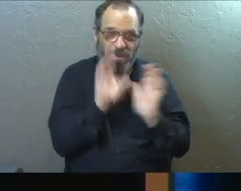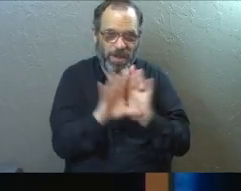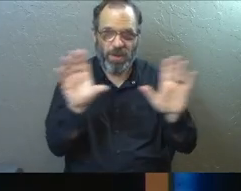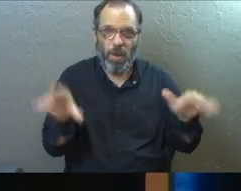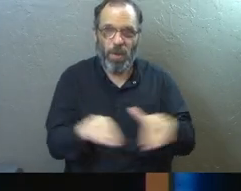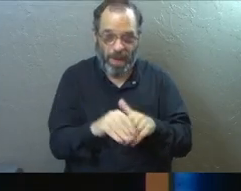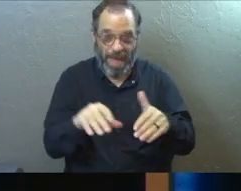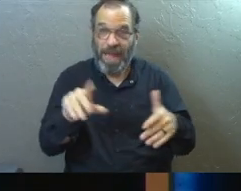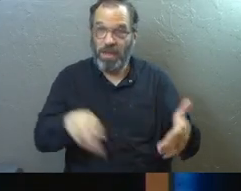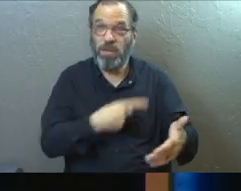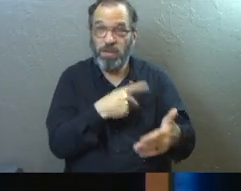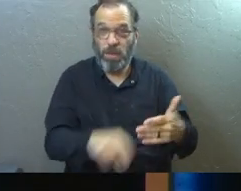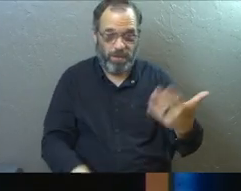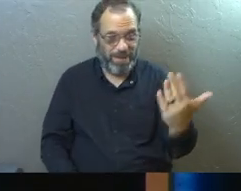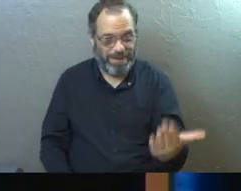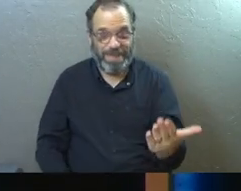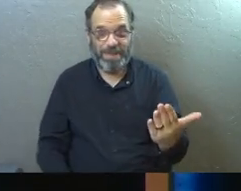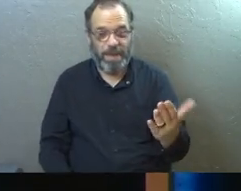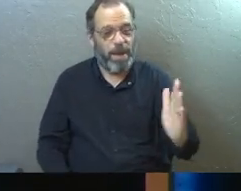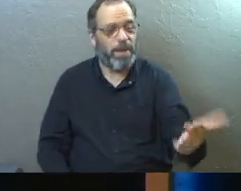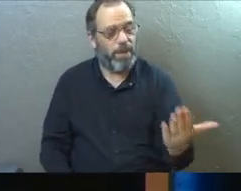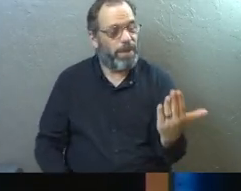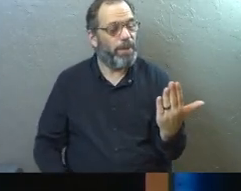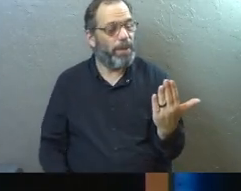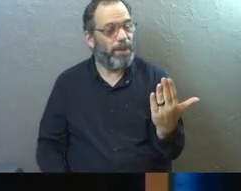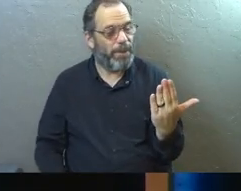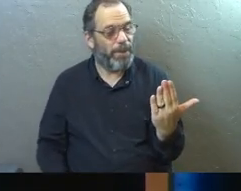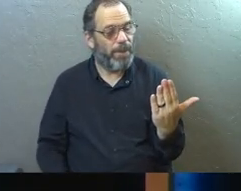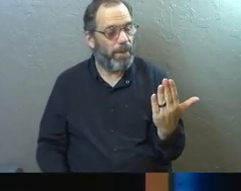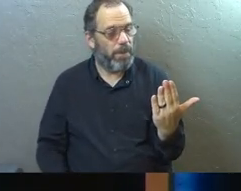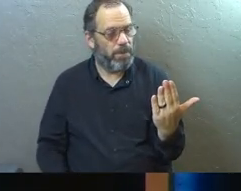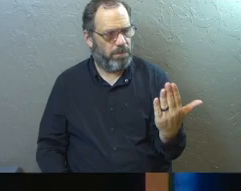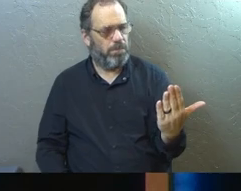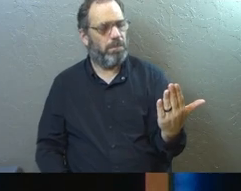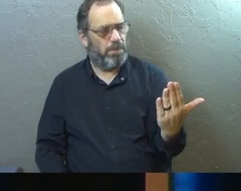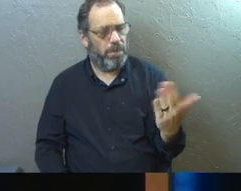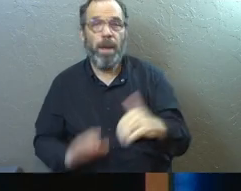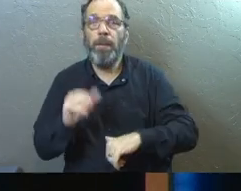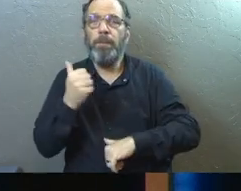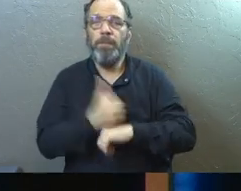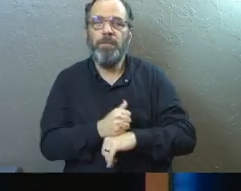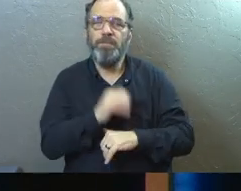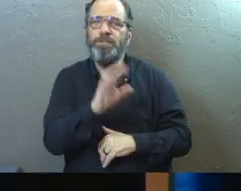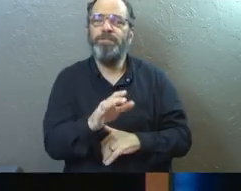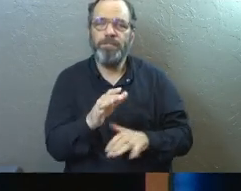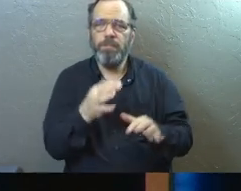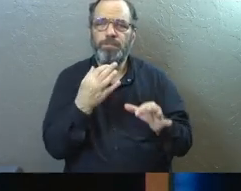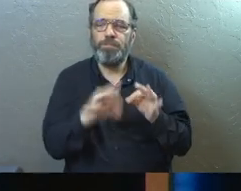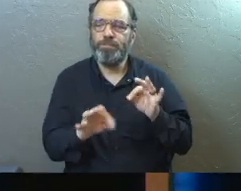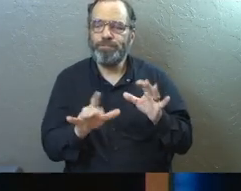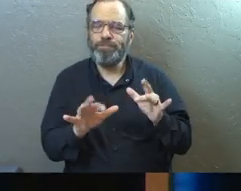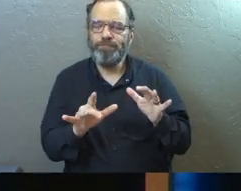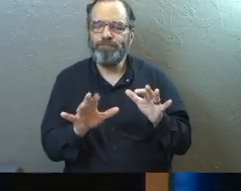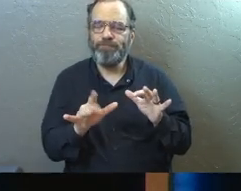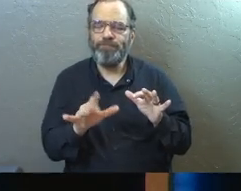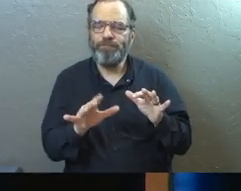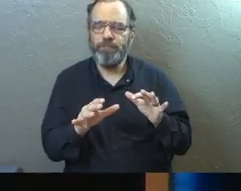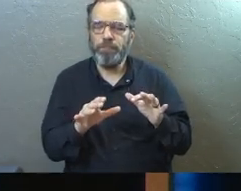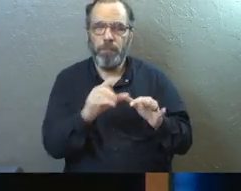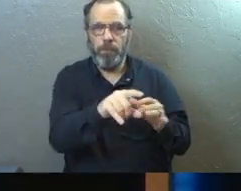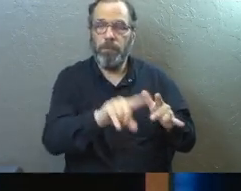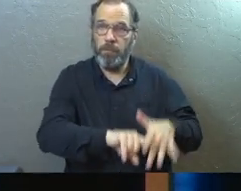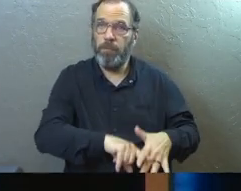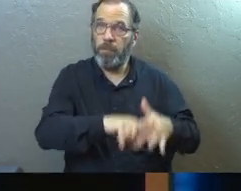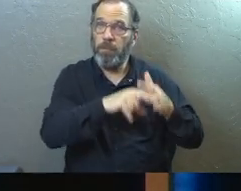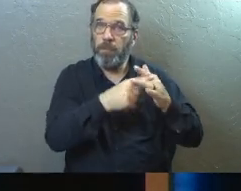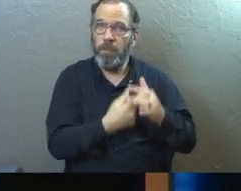wedding. And she had this poem just sitting there on the table and I read it. And the whole poem was basically about the simple fact that when they